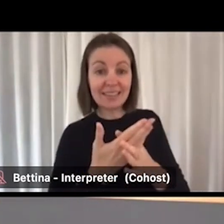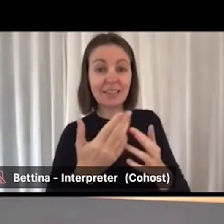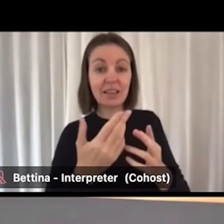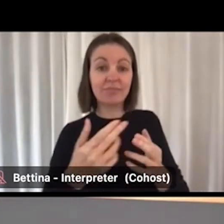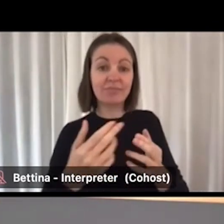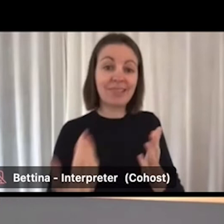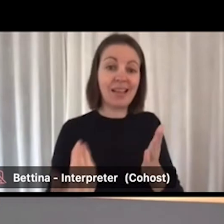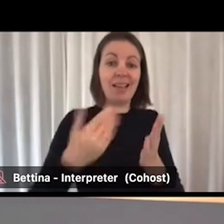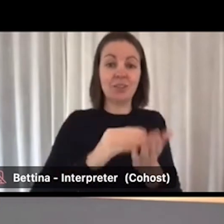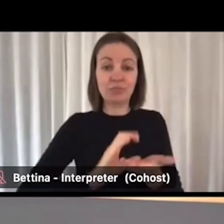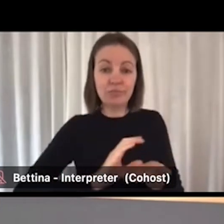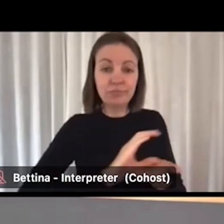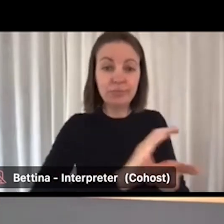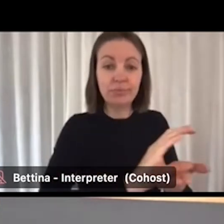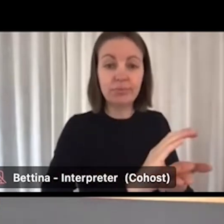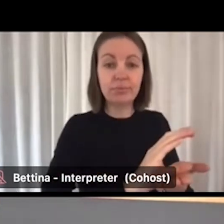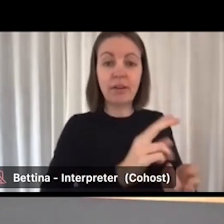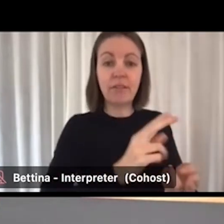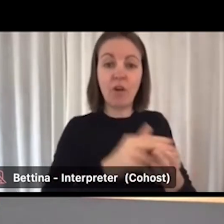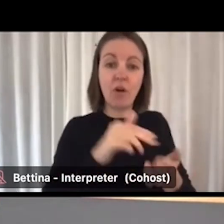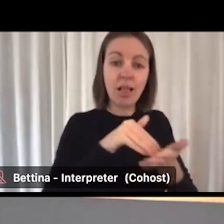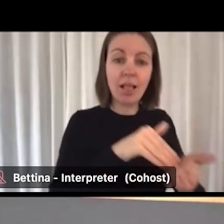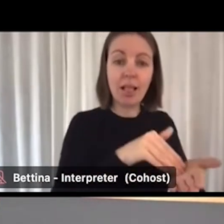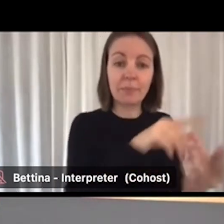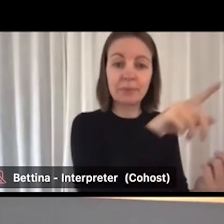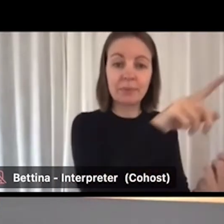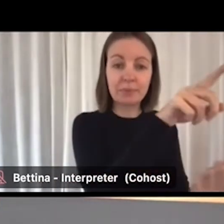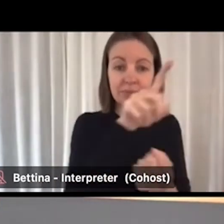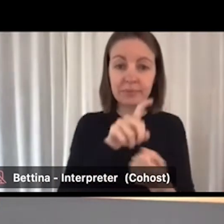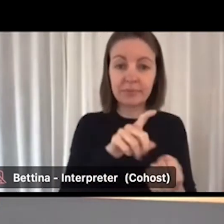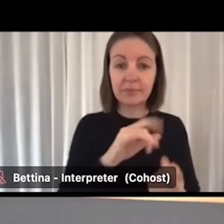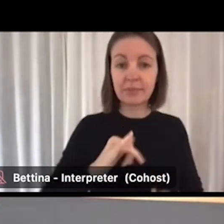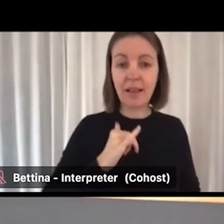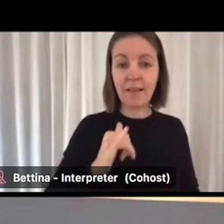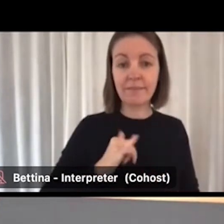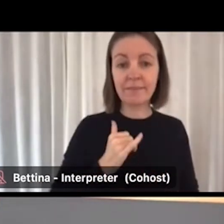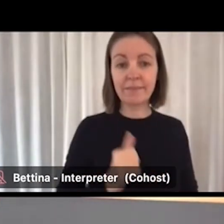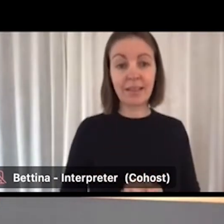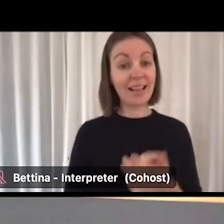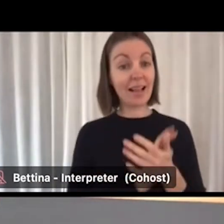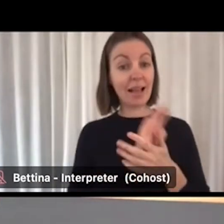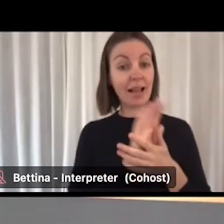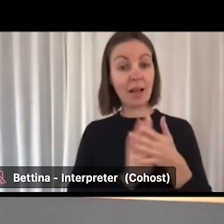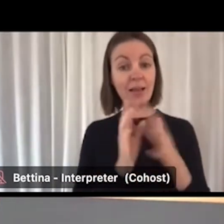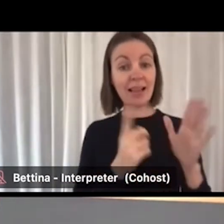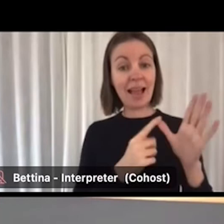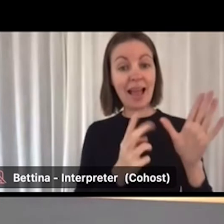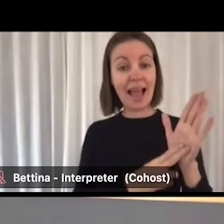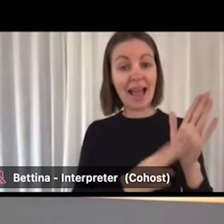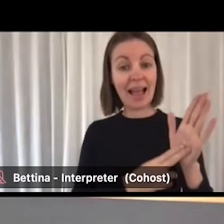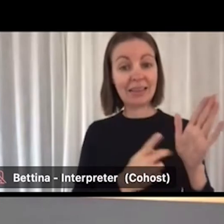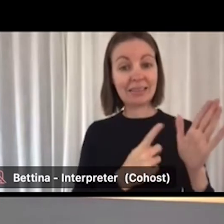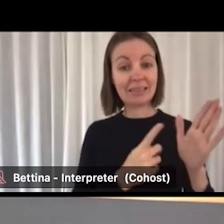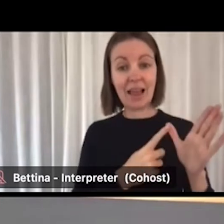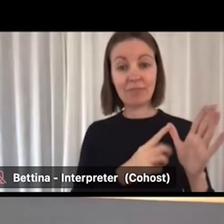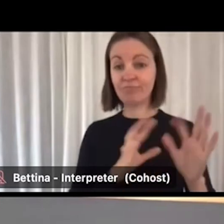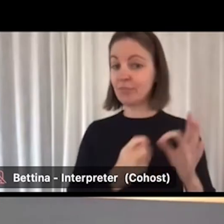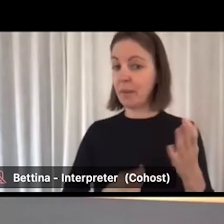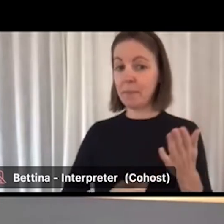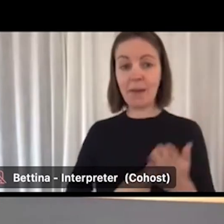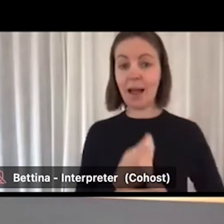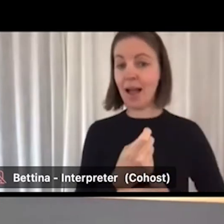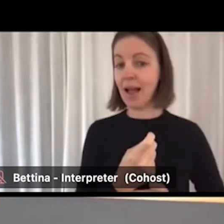hiring eligible staff. So Anna can find the workforce that is right for her business all at no cost to her business using